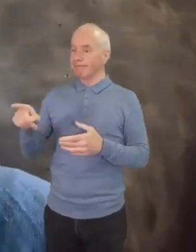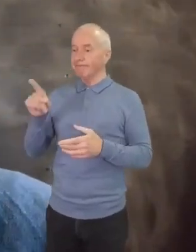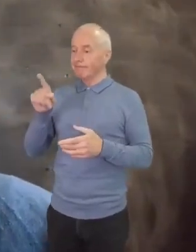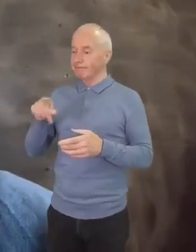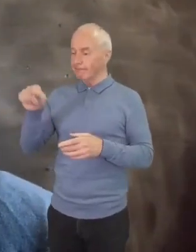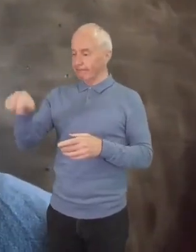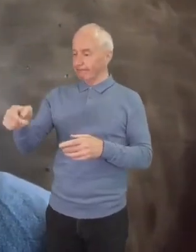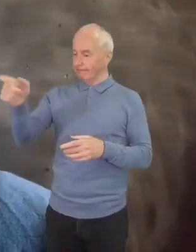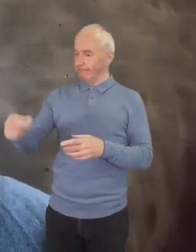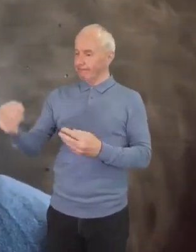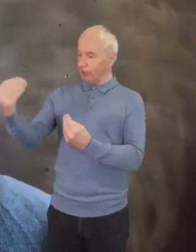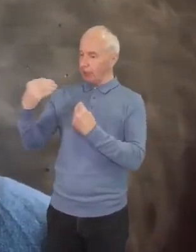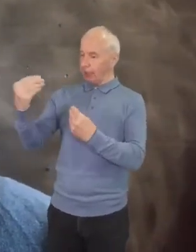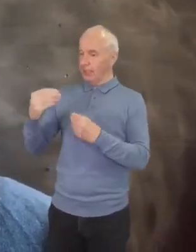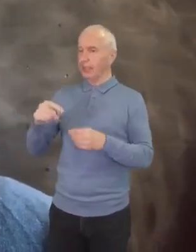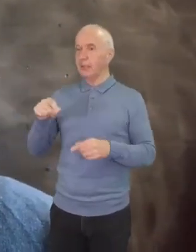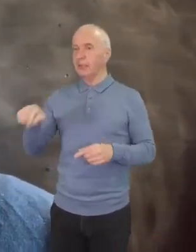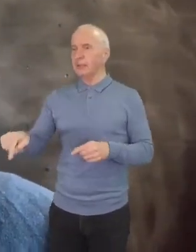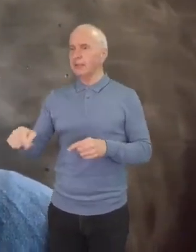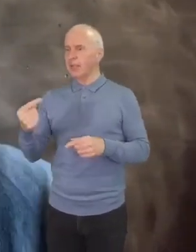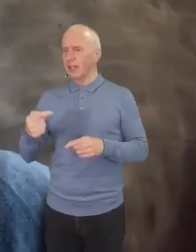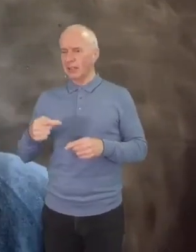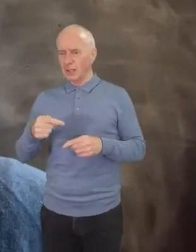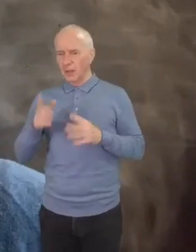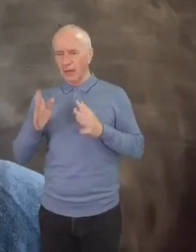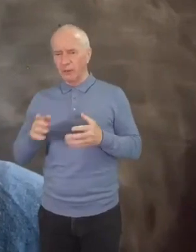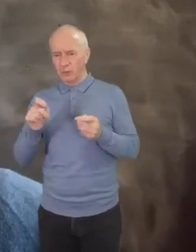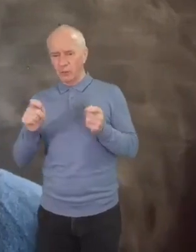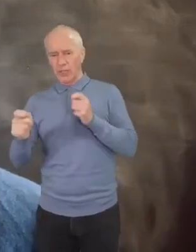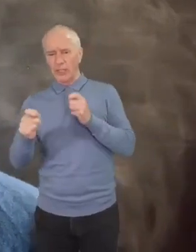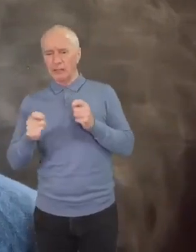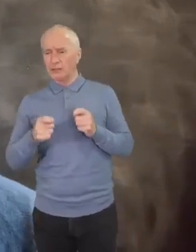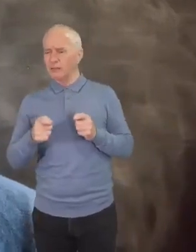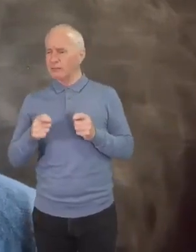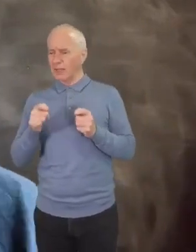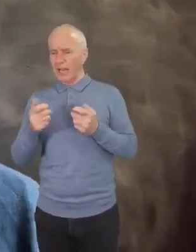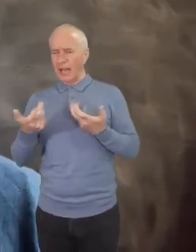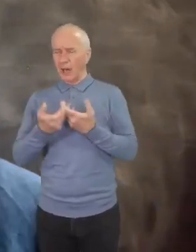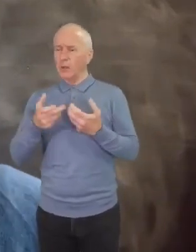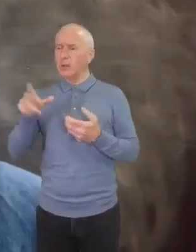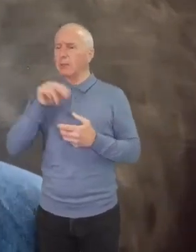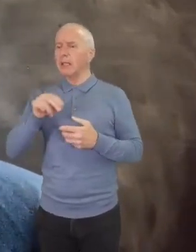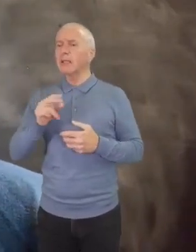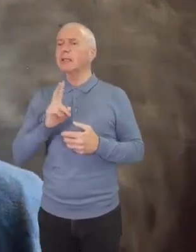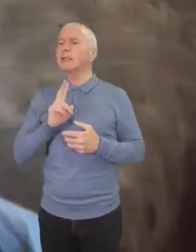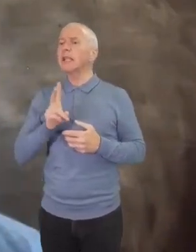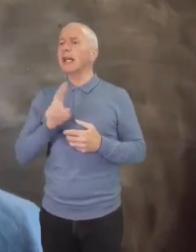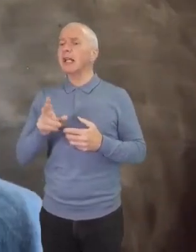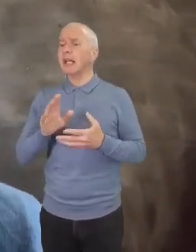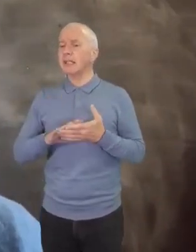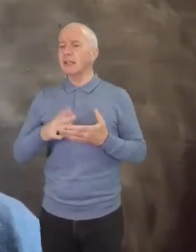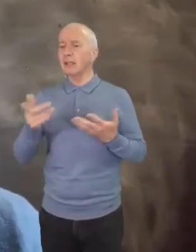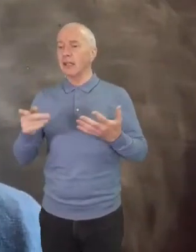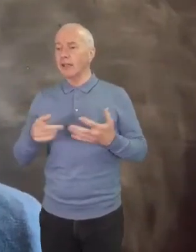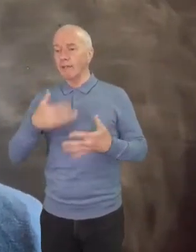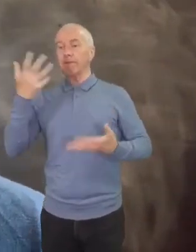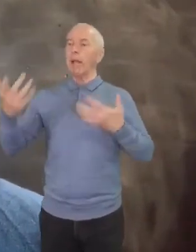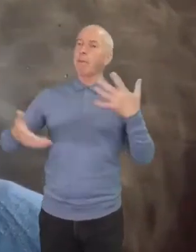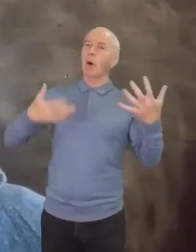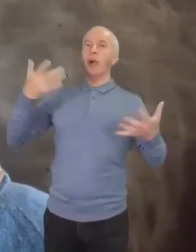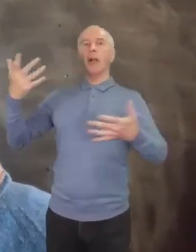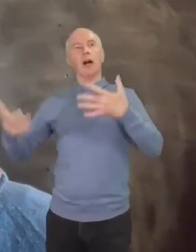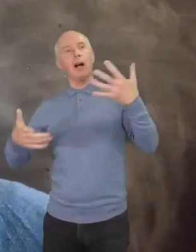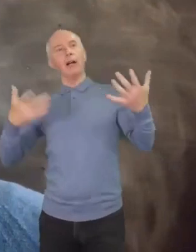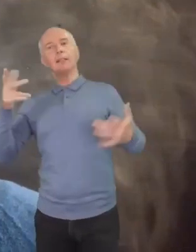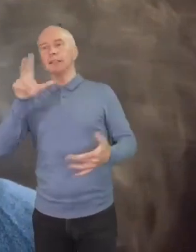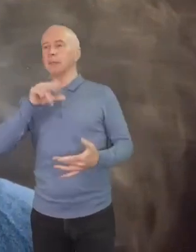to change the way she spoke a bit, to make her dialect more understandable, to not speak so flamboyantly, to